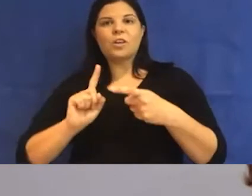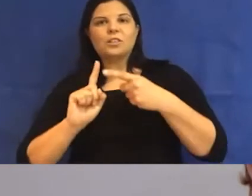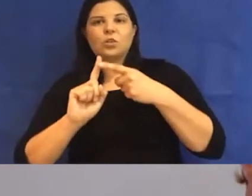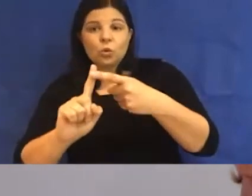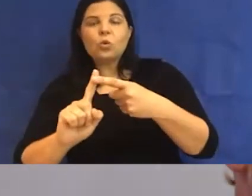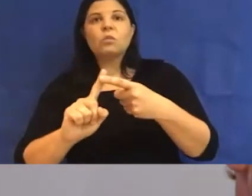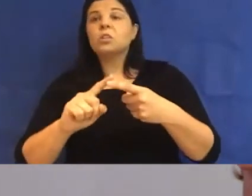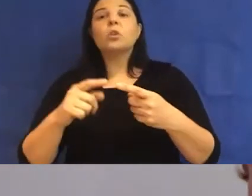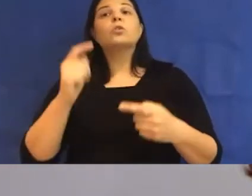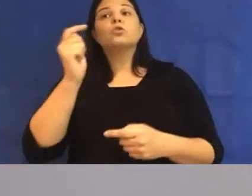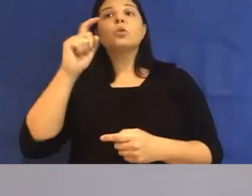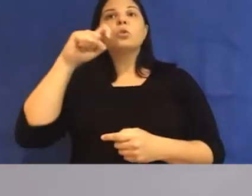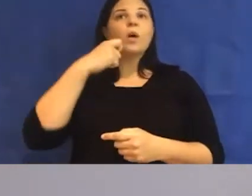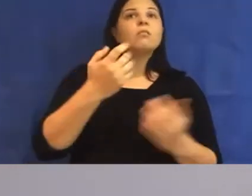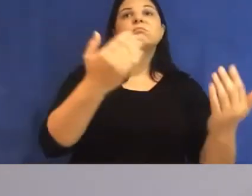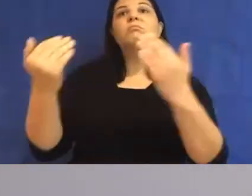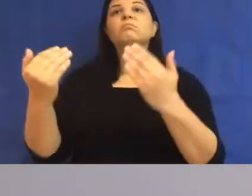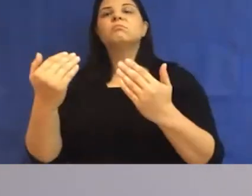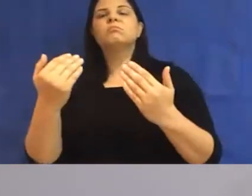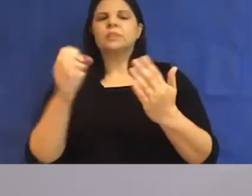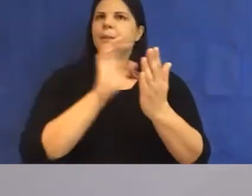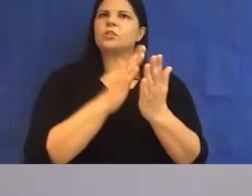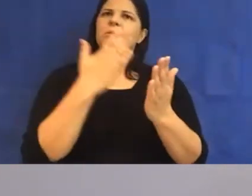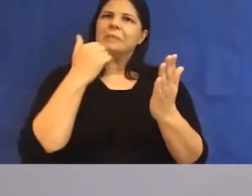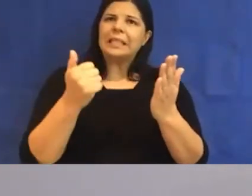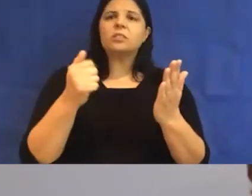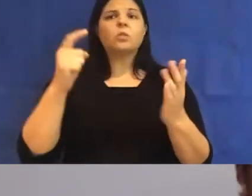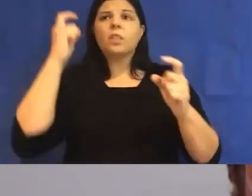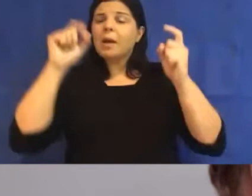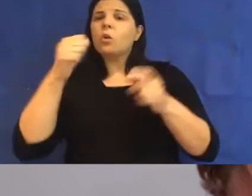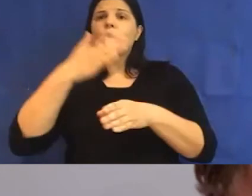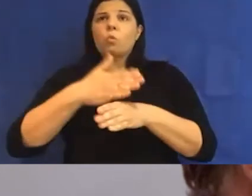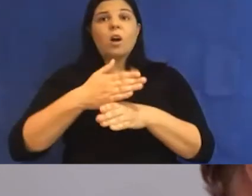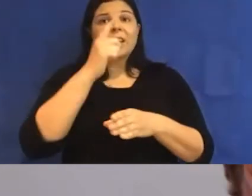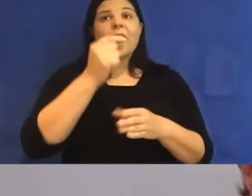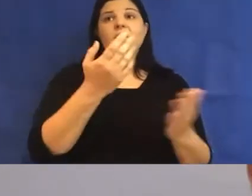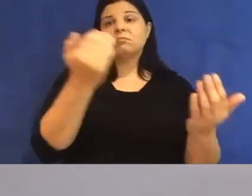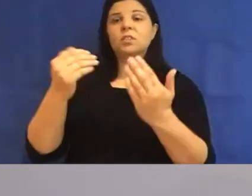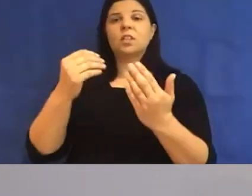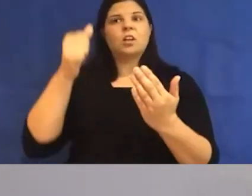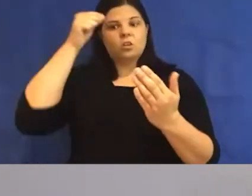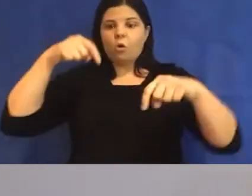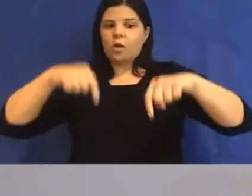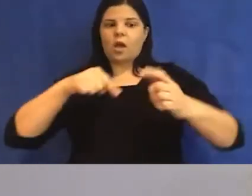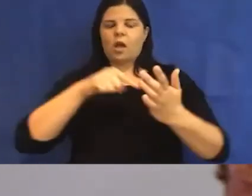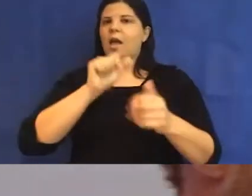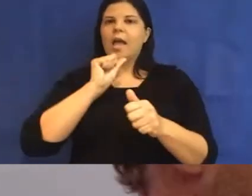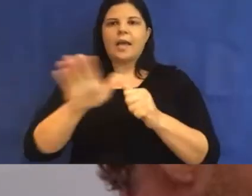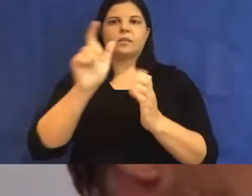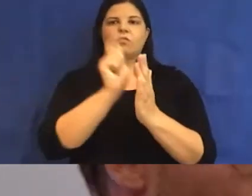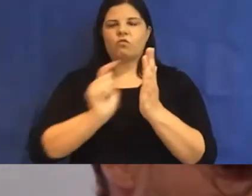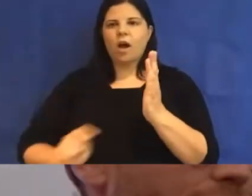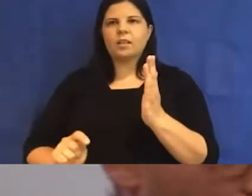submissions, and please consider sending us your work. And don't be too intimidated by the excellent quality of the writers